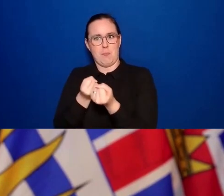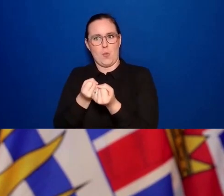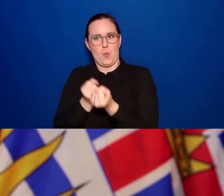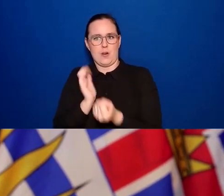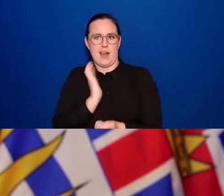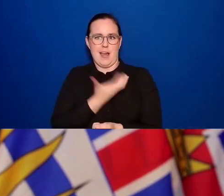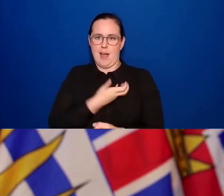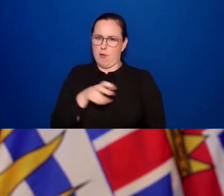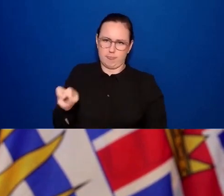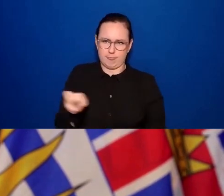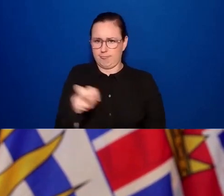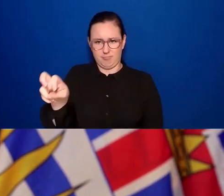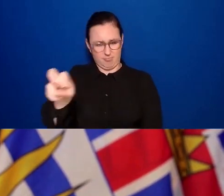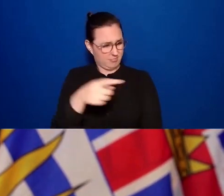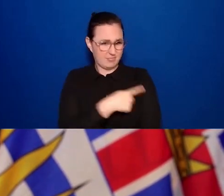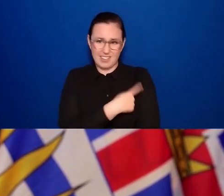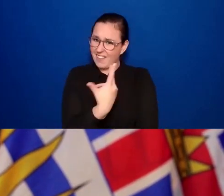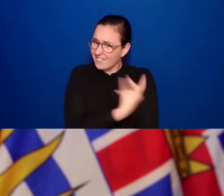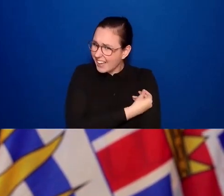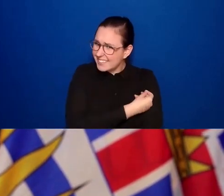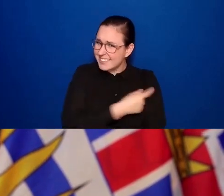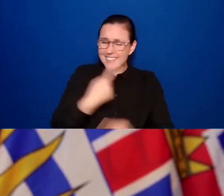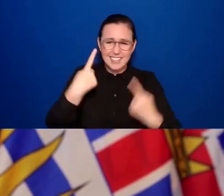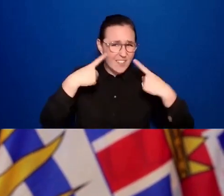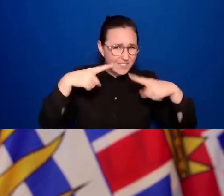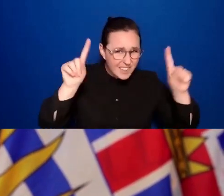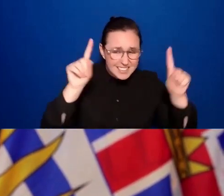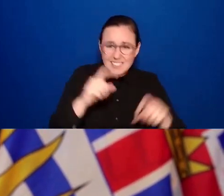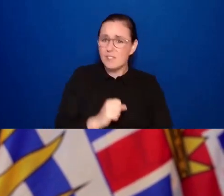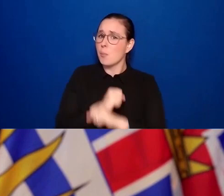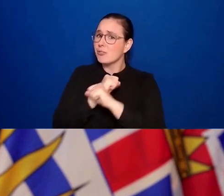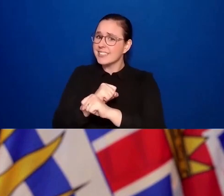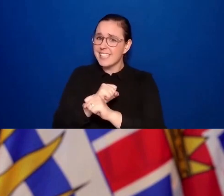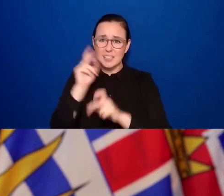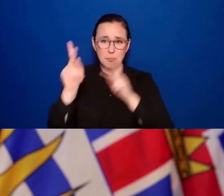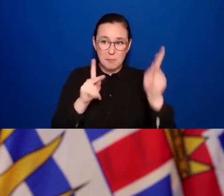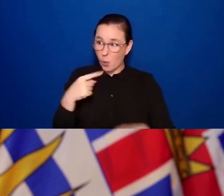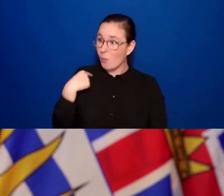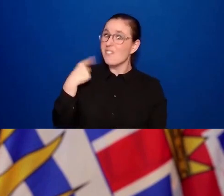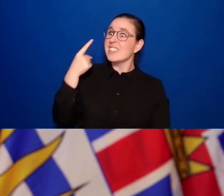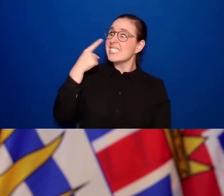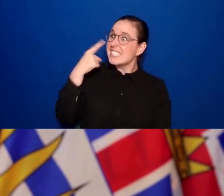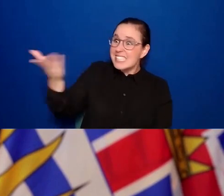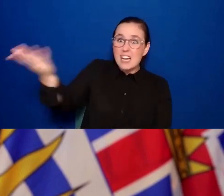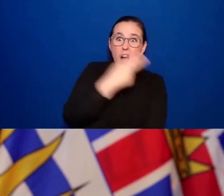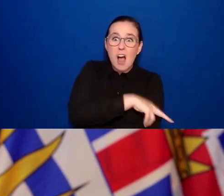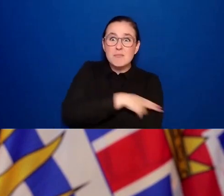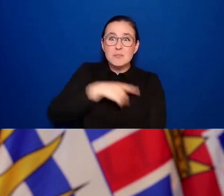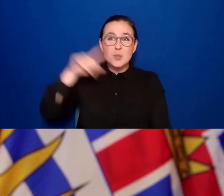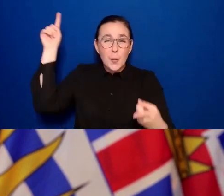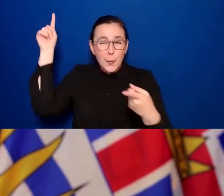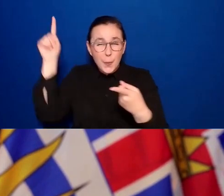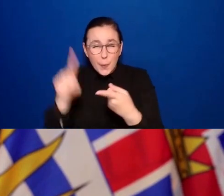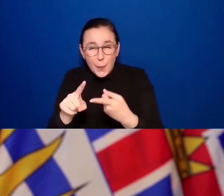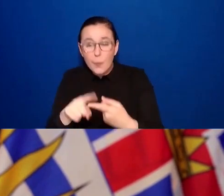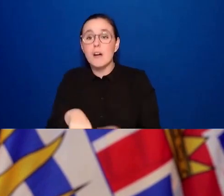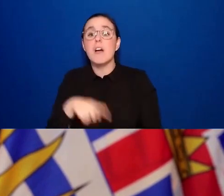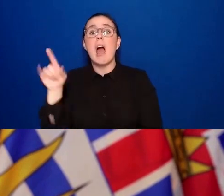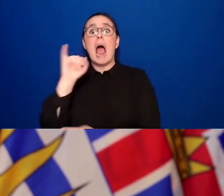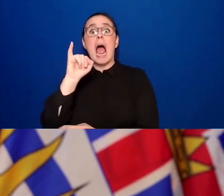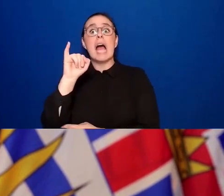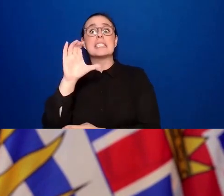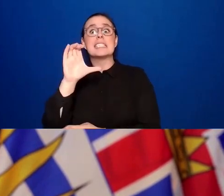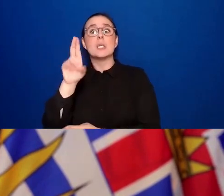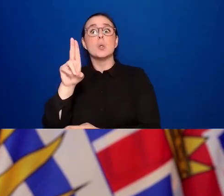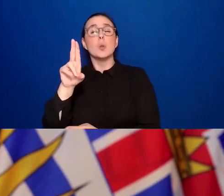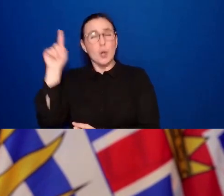protecting people. They're protecting people from hospitalization and severe illness. And it's protecting our healthcare system. We know that these